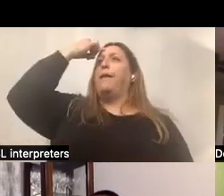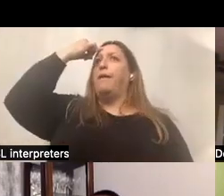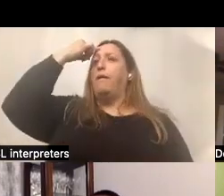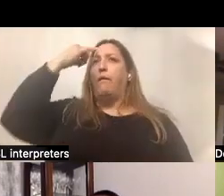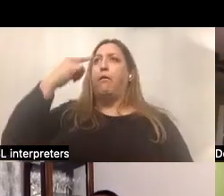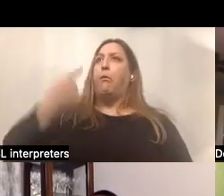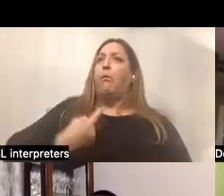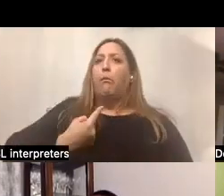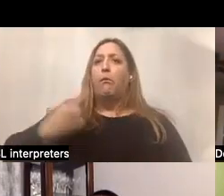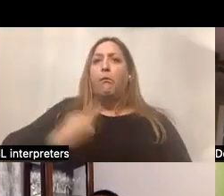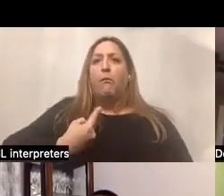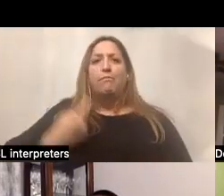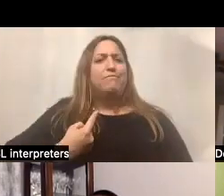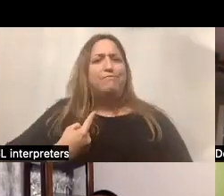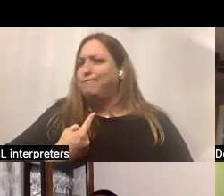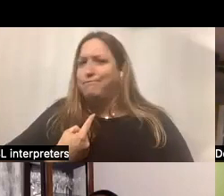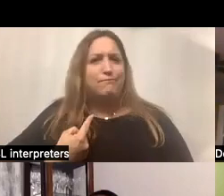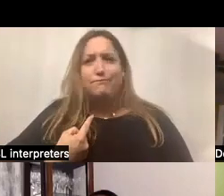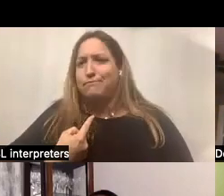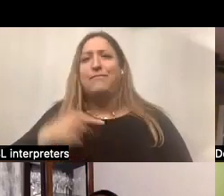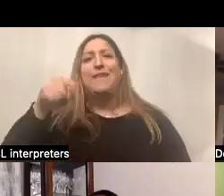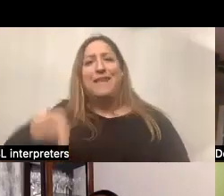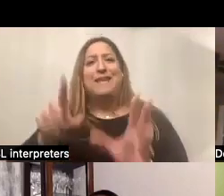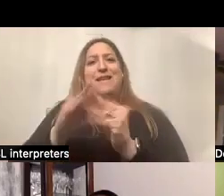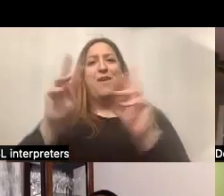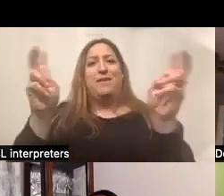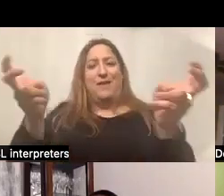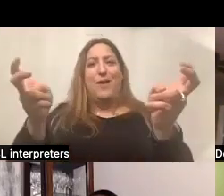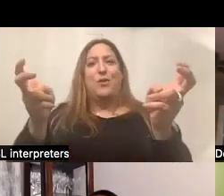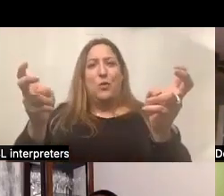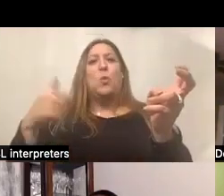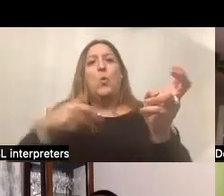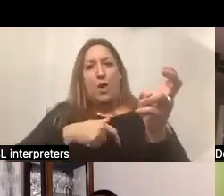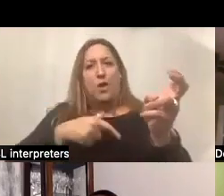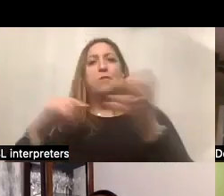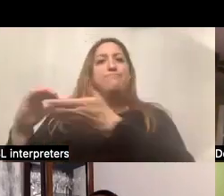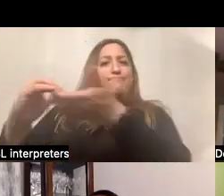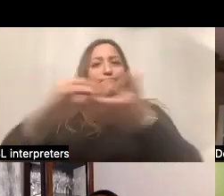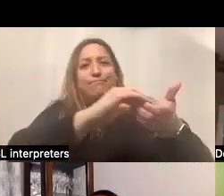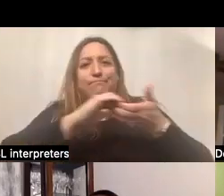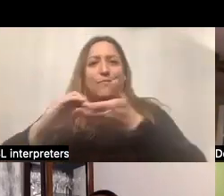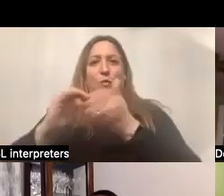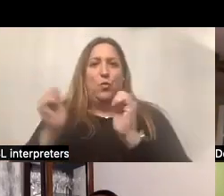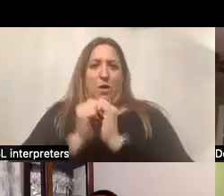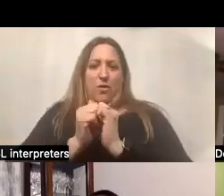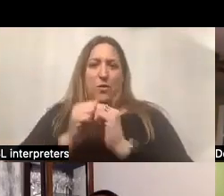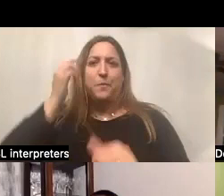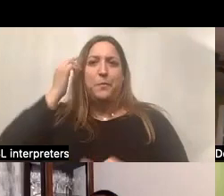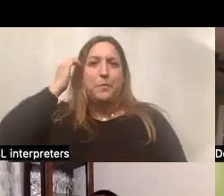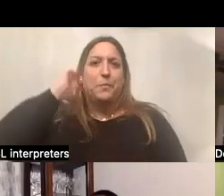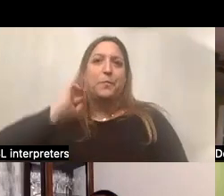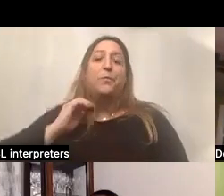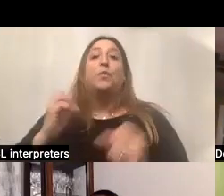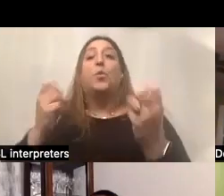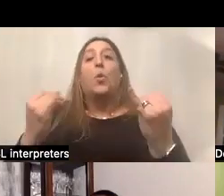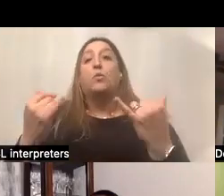alone. And hence, our conference series title, we are all in this together. So to